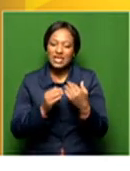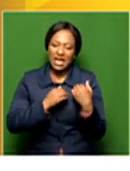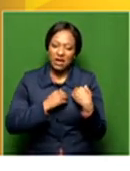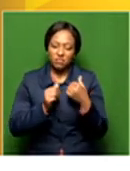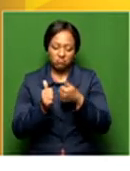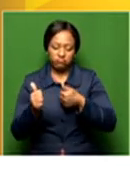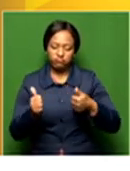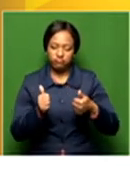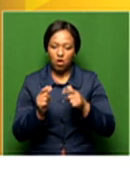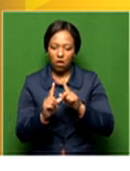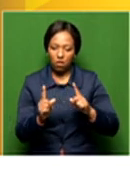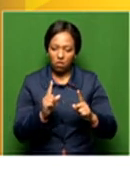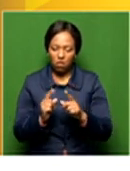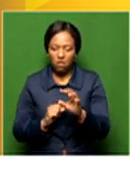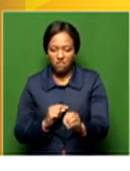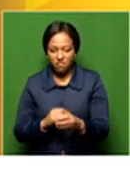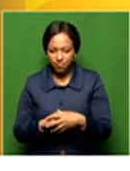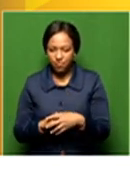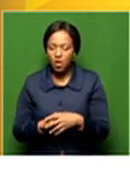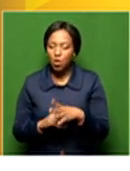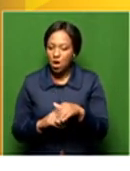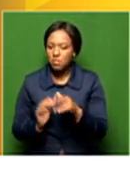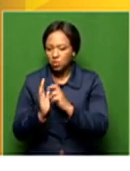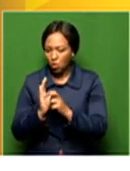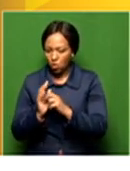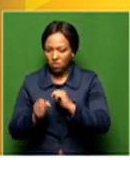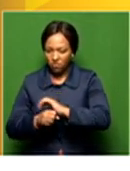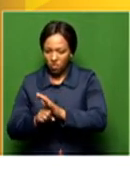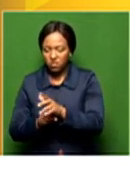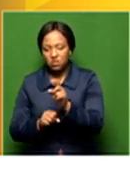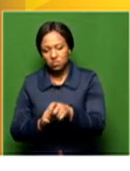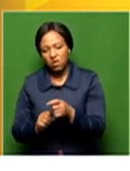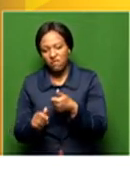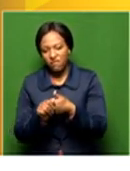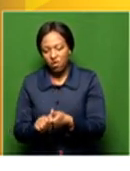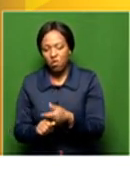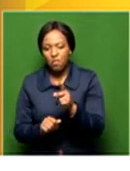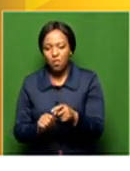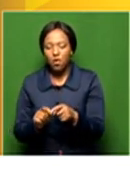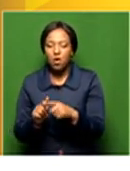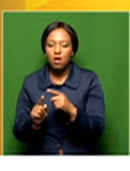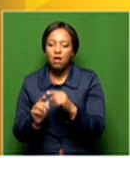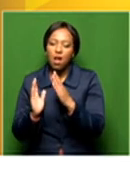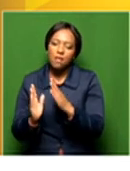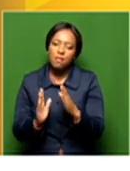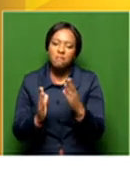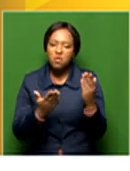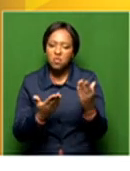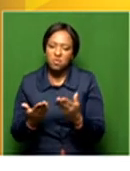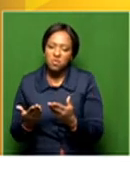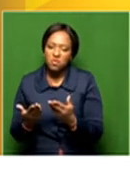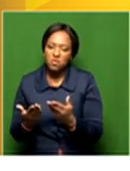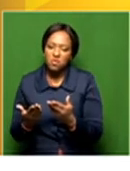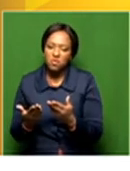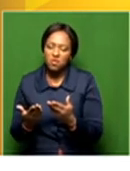they can be. But people have to follow the corporate restrictions. If you're not going to be able to be in my library, you're more than welcome to sit in